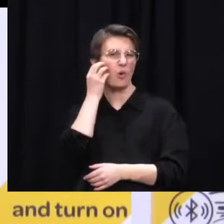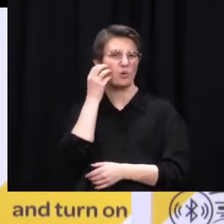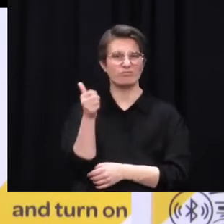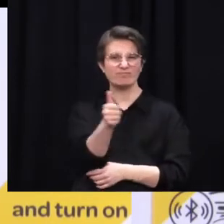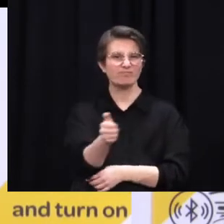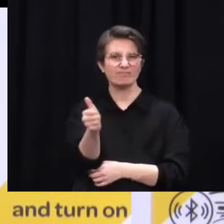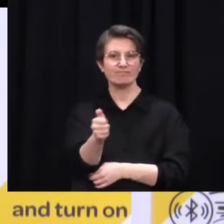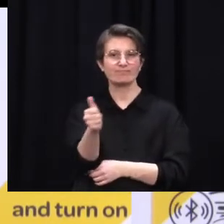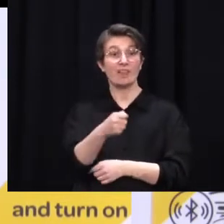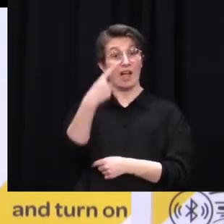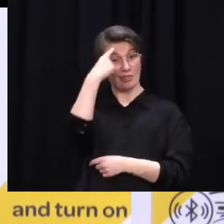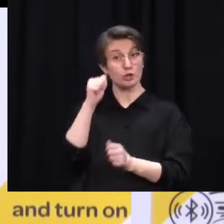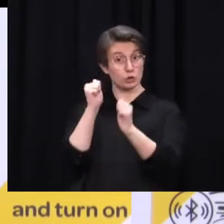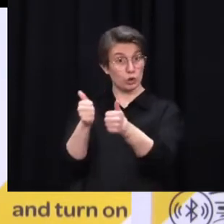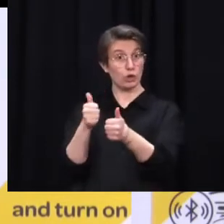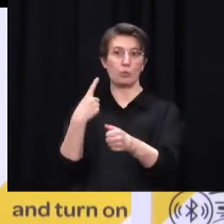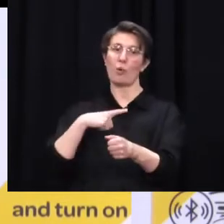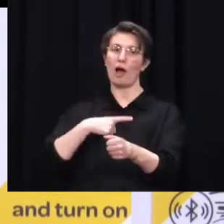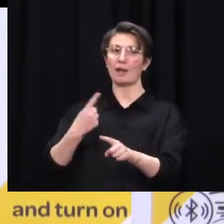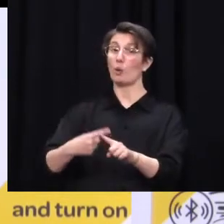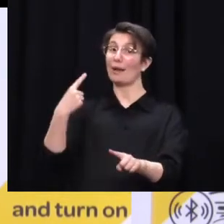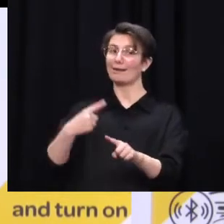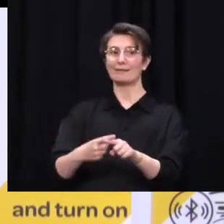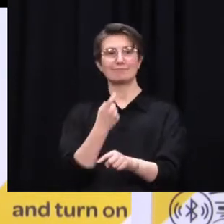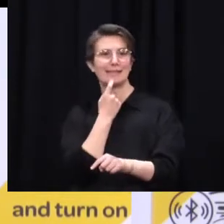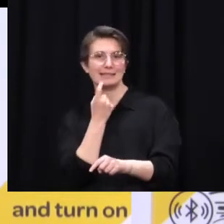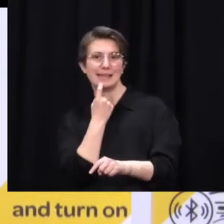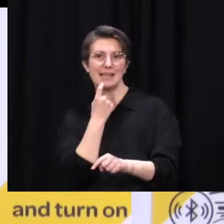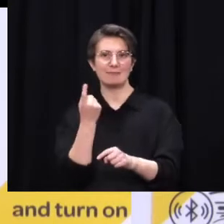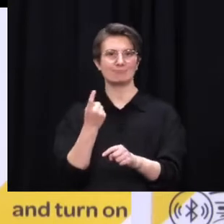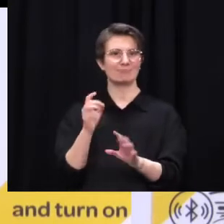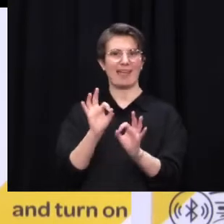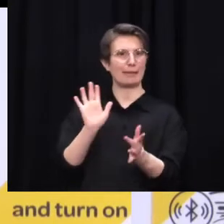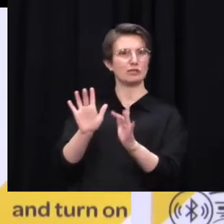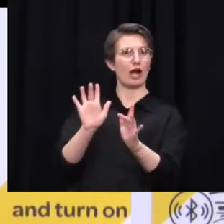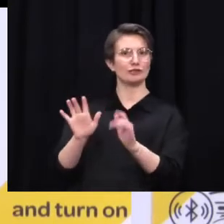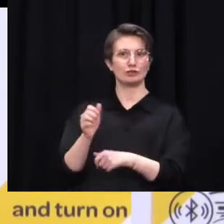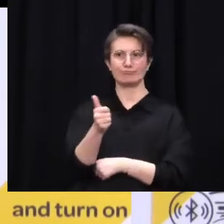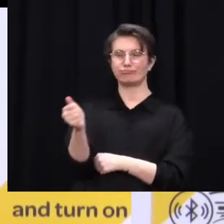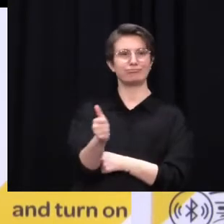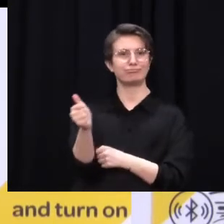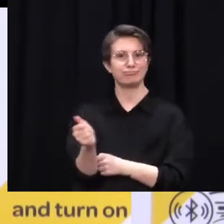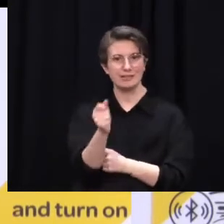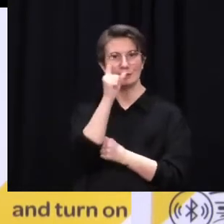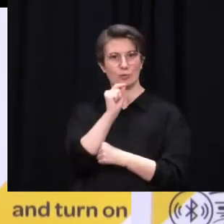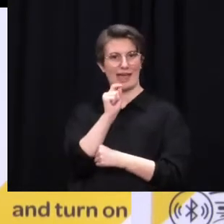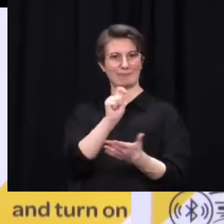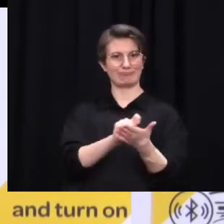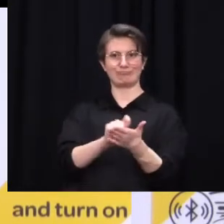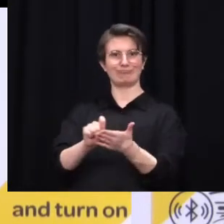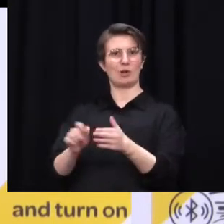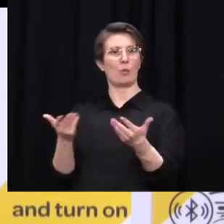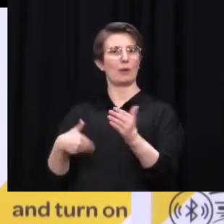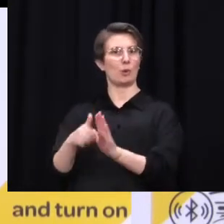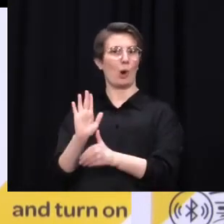system because it's a very fast, safe, easy, convenient way to keep a record of where you've been. Will there be any more support for